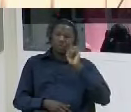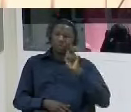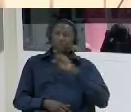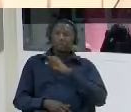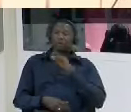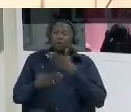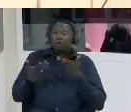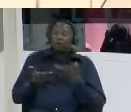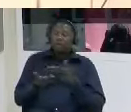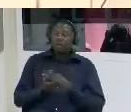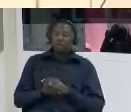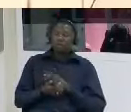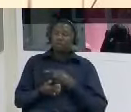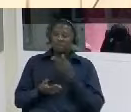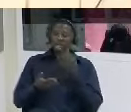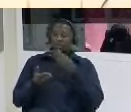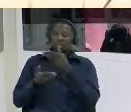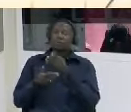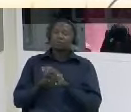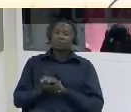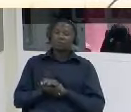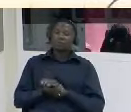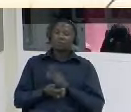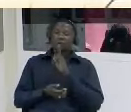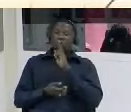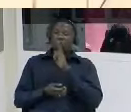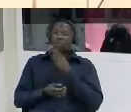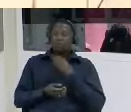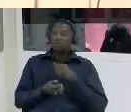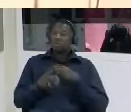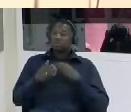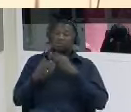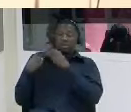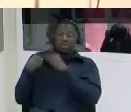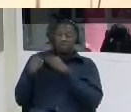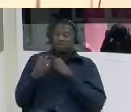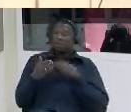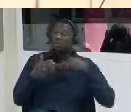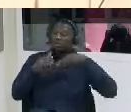main gate registering detainees going in and out of the prison